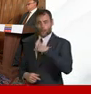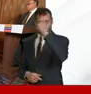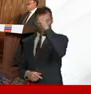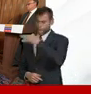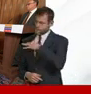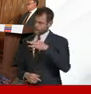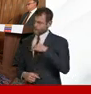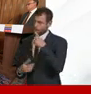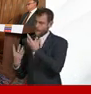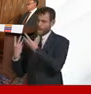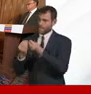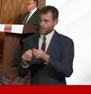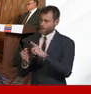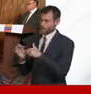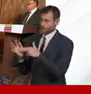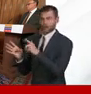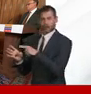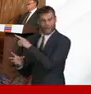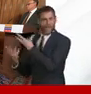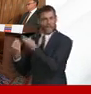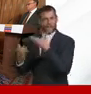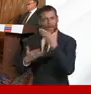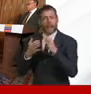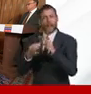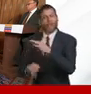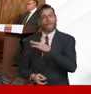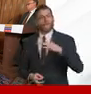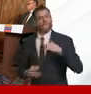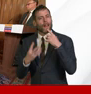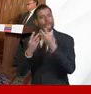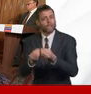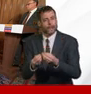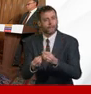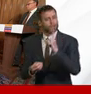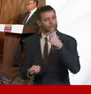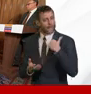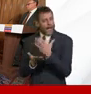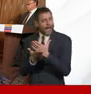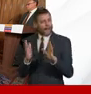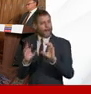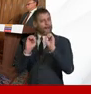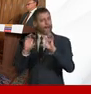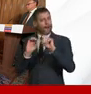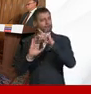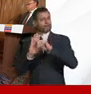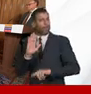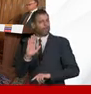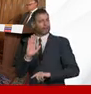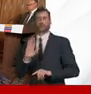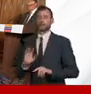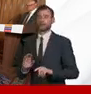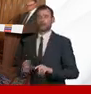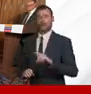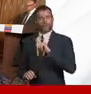Jenny to uh to answer but we have been incredibly clear about the rules and one of the reasons that we strengthened